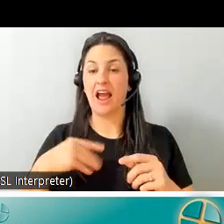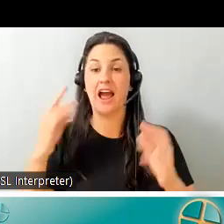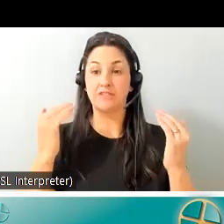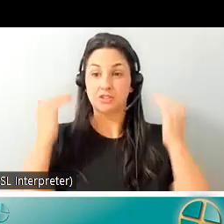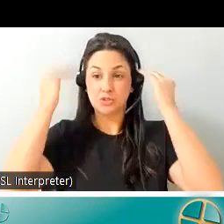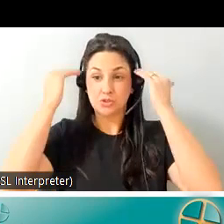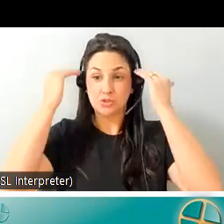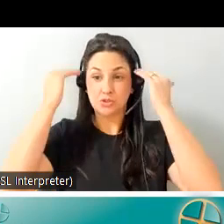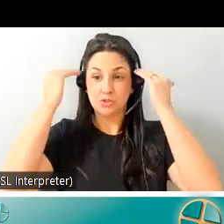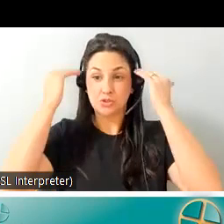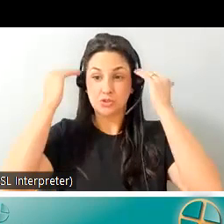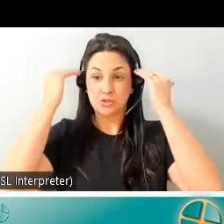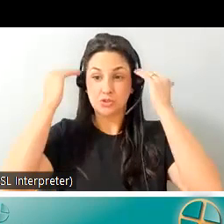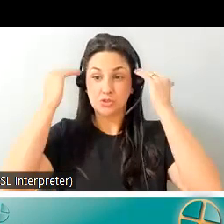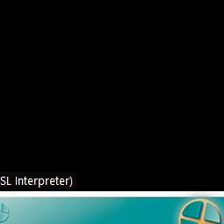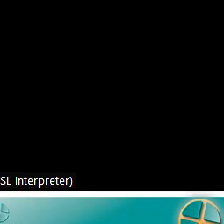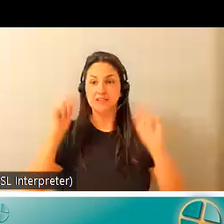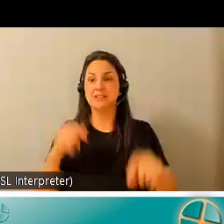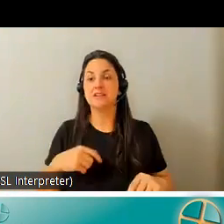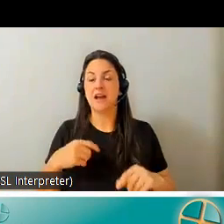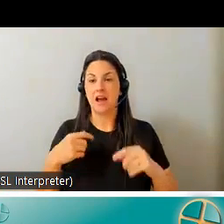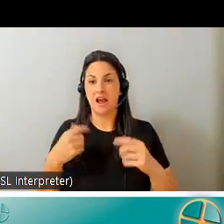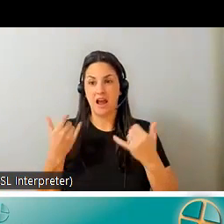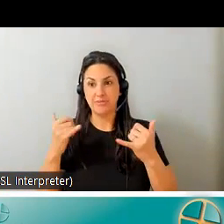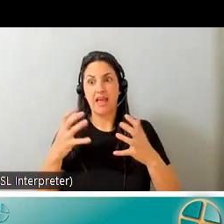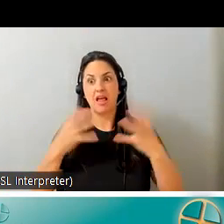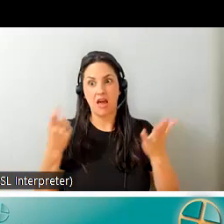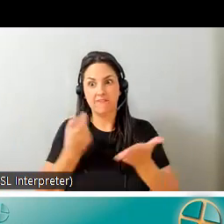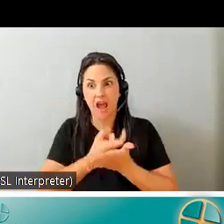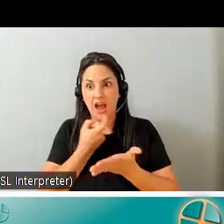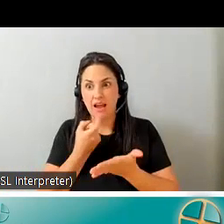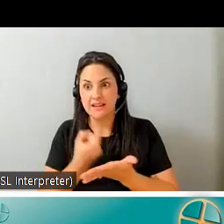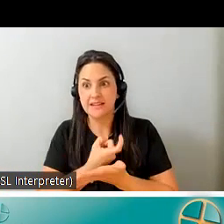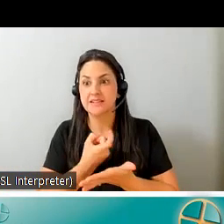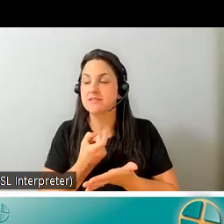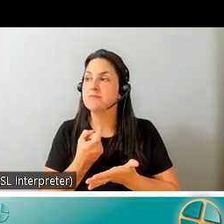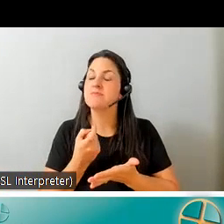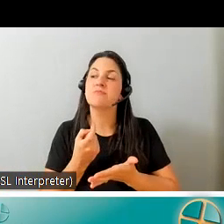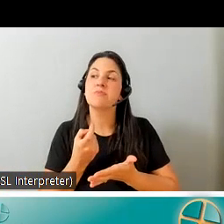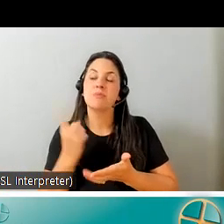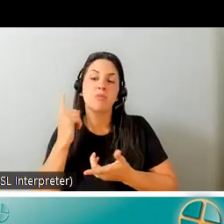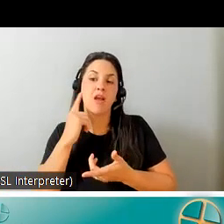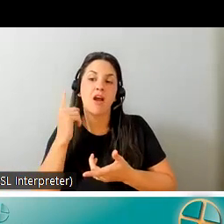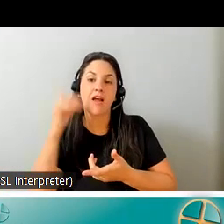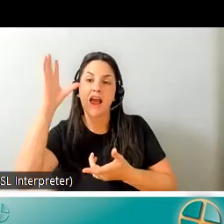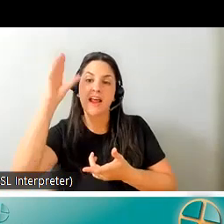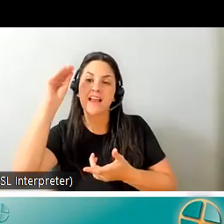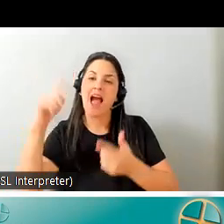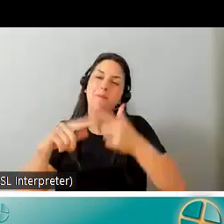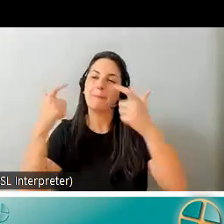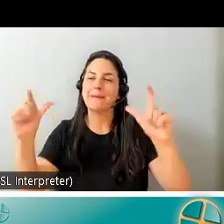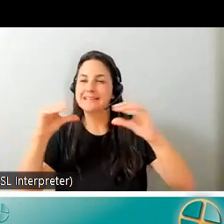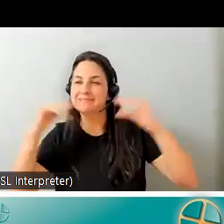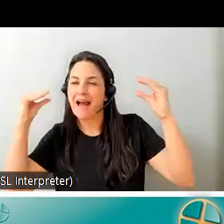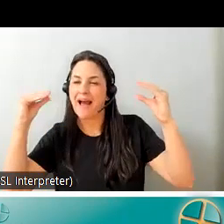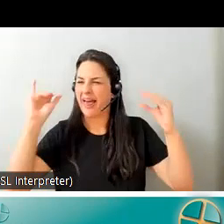uh i play a lot of hockey and i'm often described by other people i've overheard this as the guy with the big smile the guy who